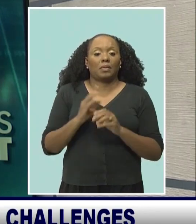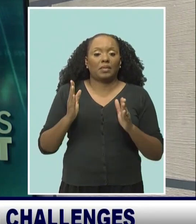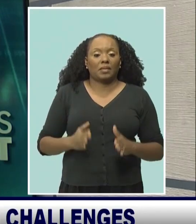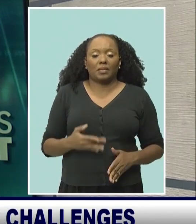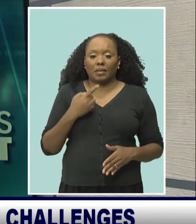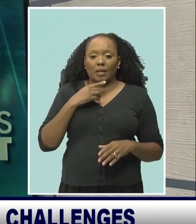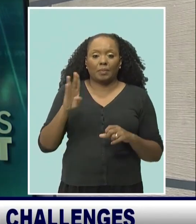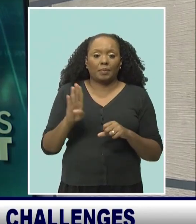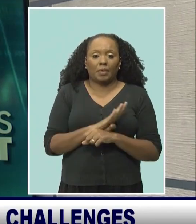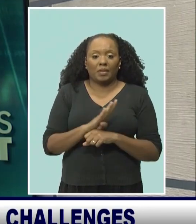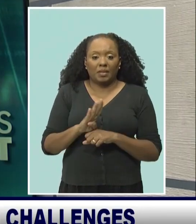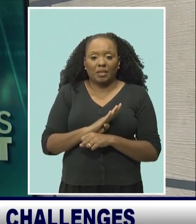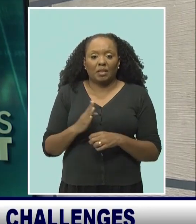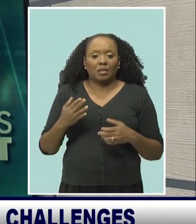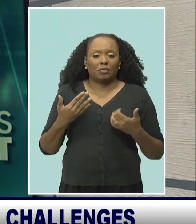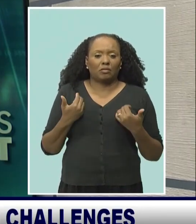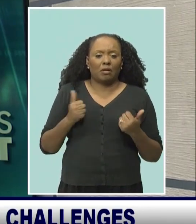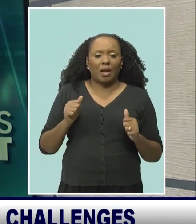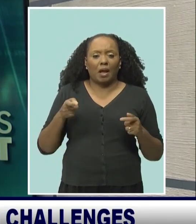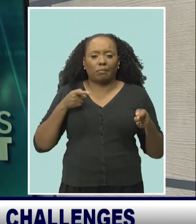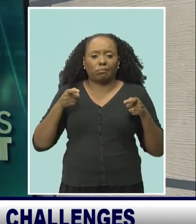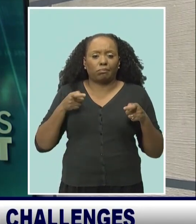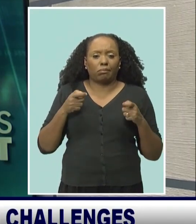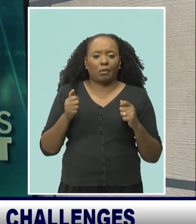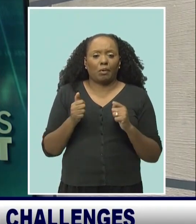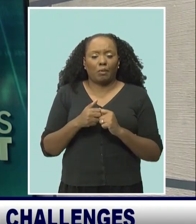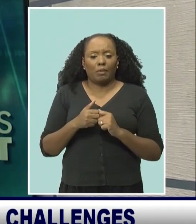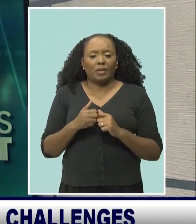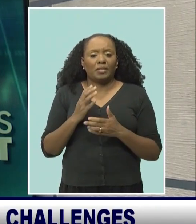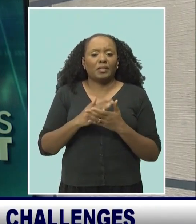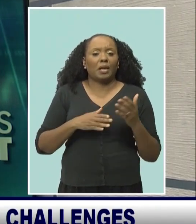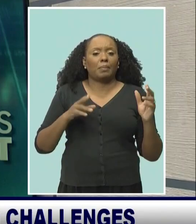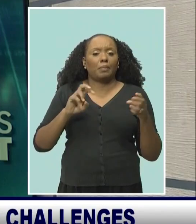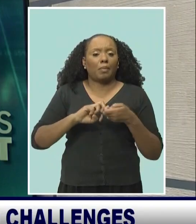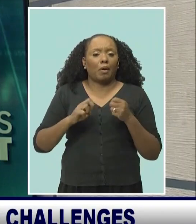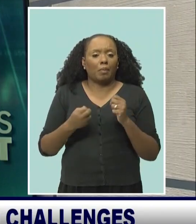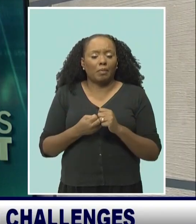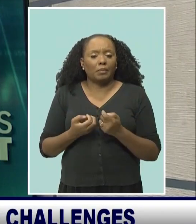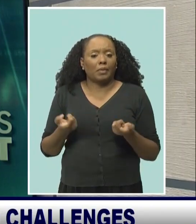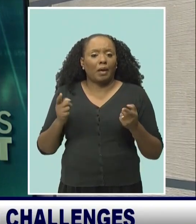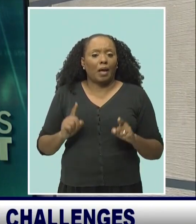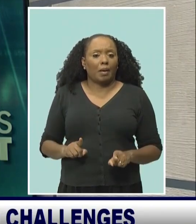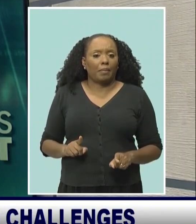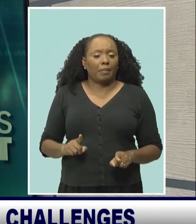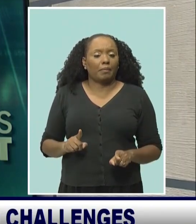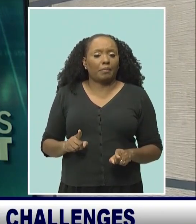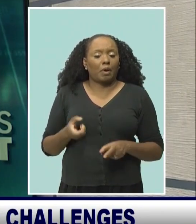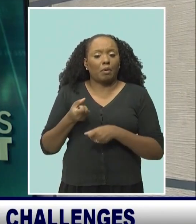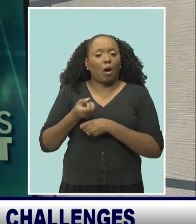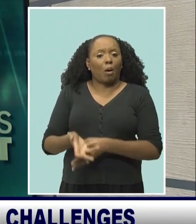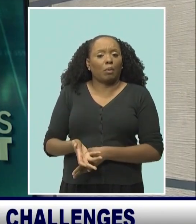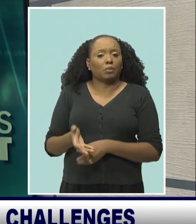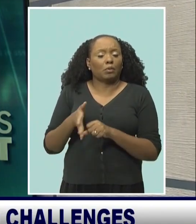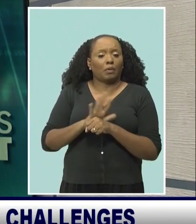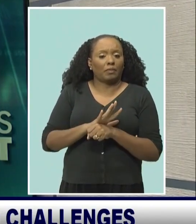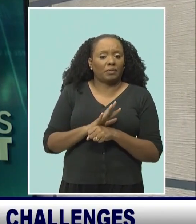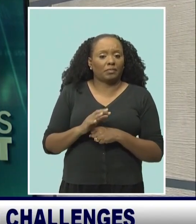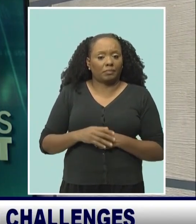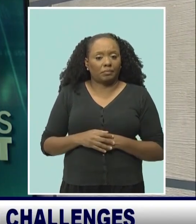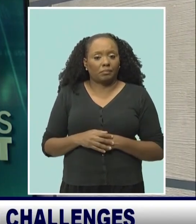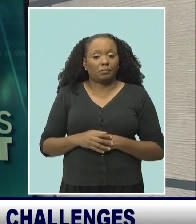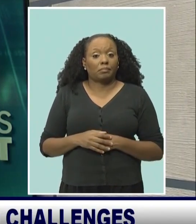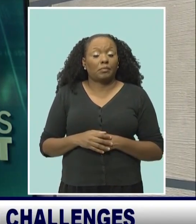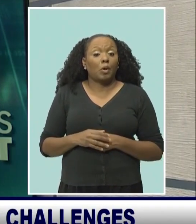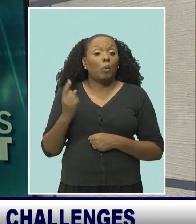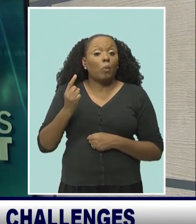Strawn says businesses are still trying to come to grips with issues caused by the COVID-19 pandemic. Among them, he says, are shipping challenges. The